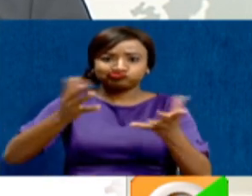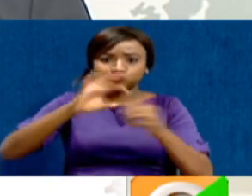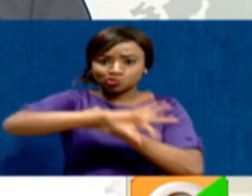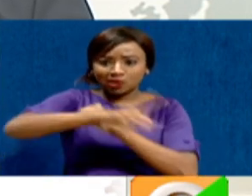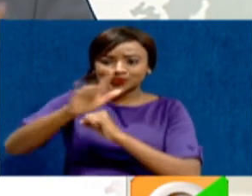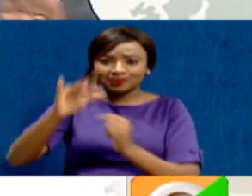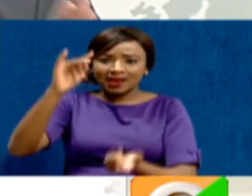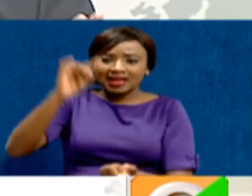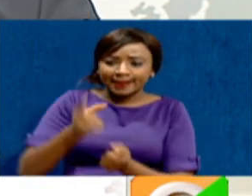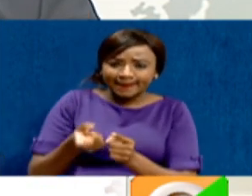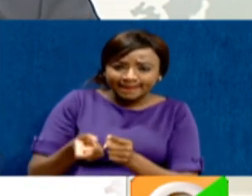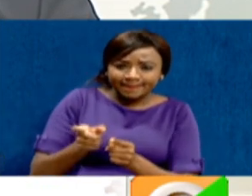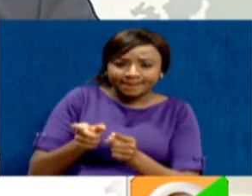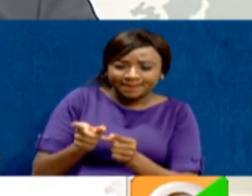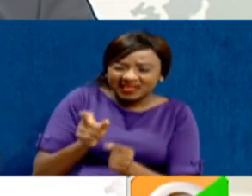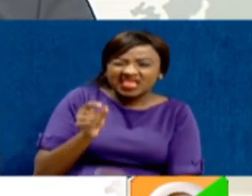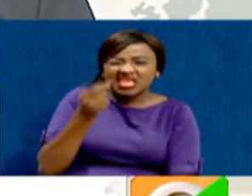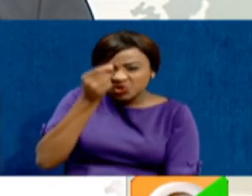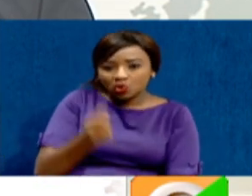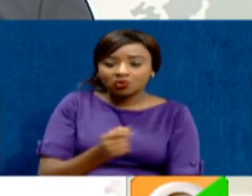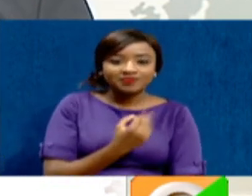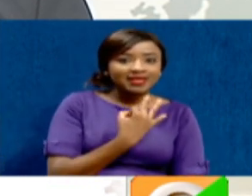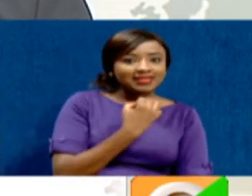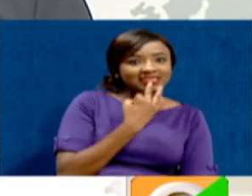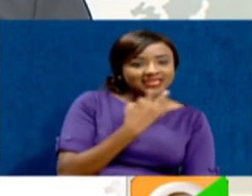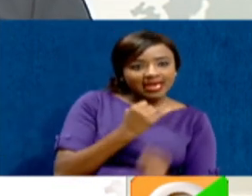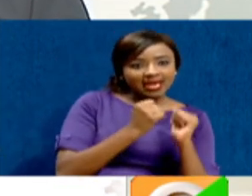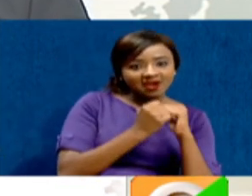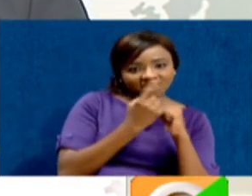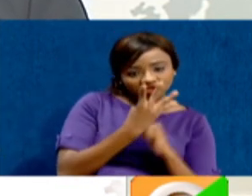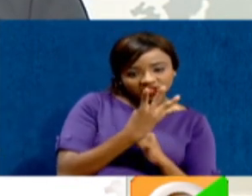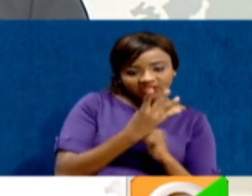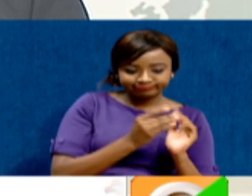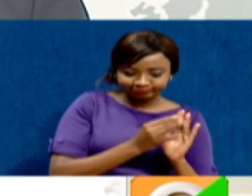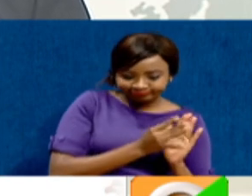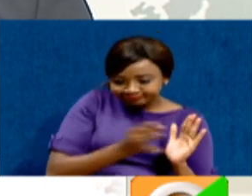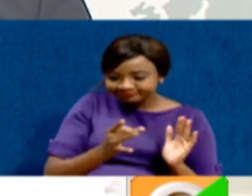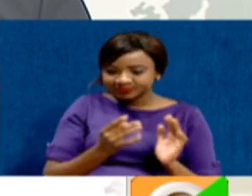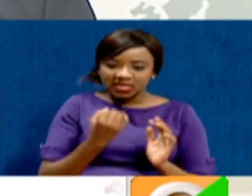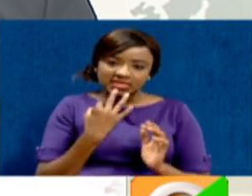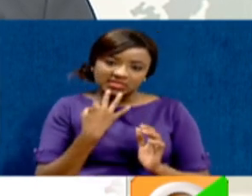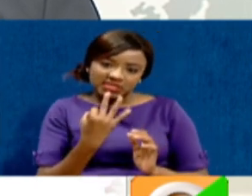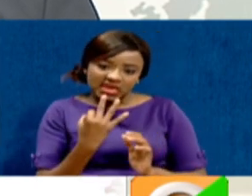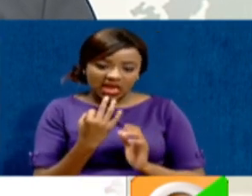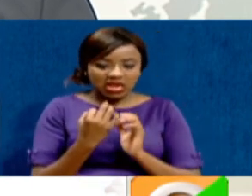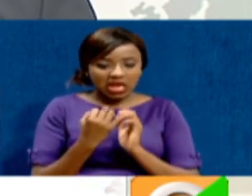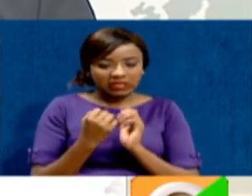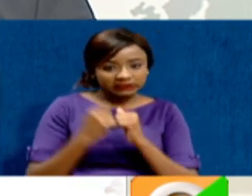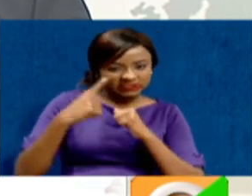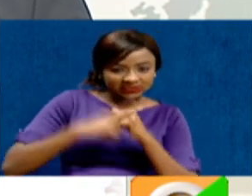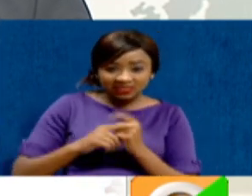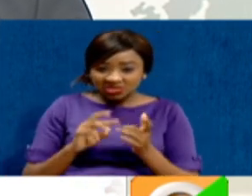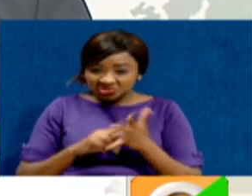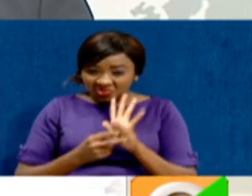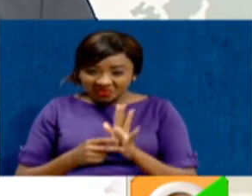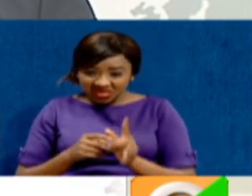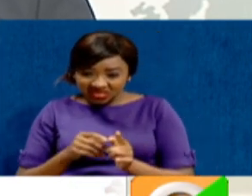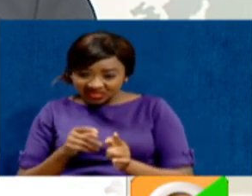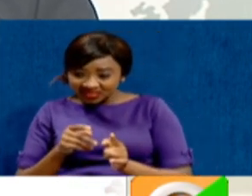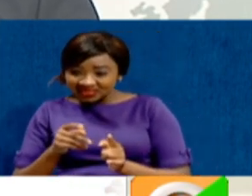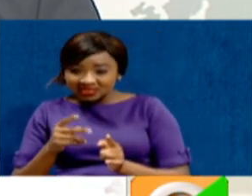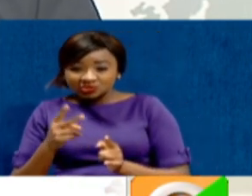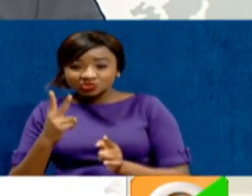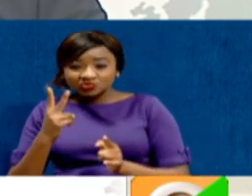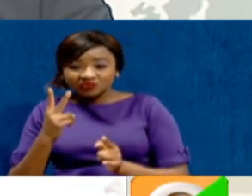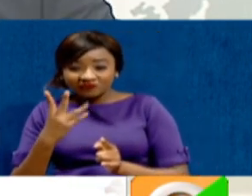very marginally from 314 billion to 316.5 billion shillings. So an increase of about 2.5 billion shillings